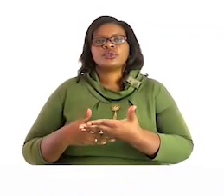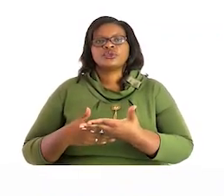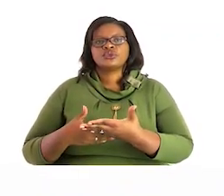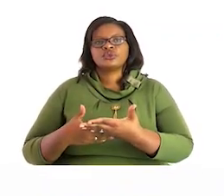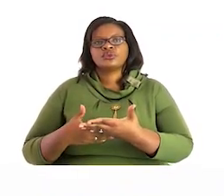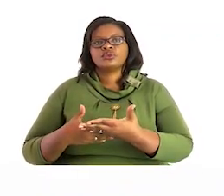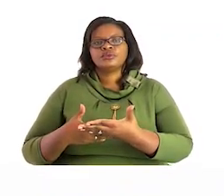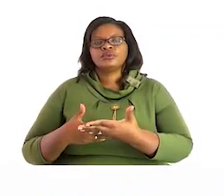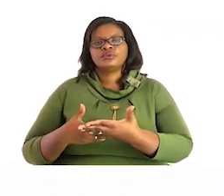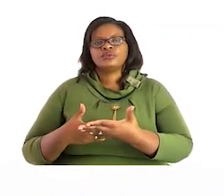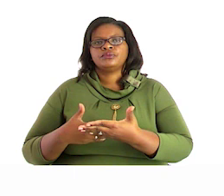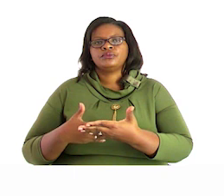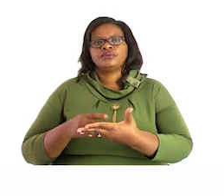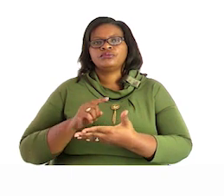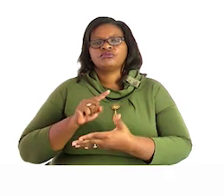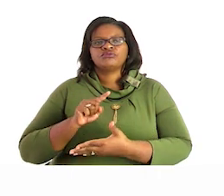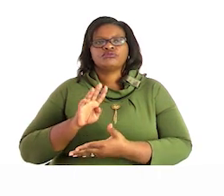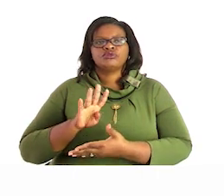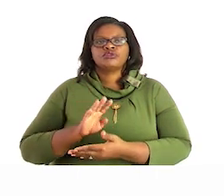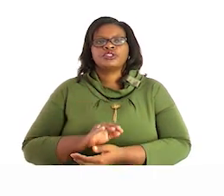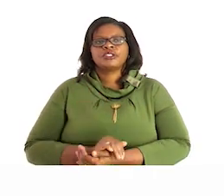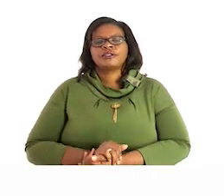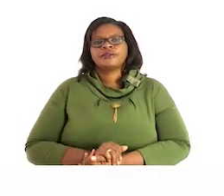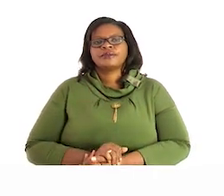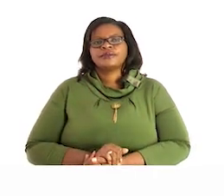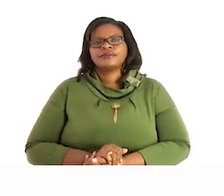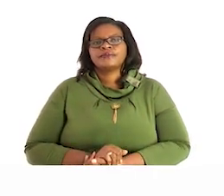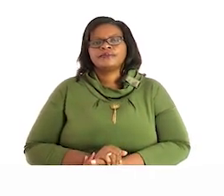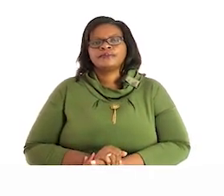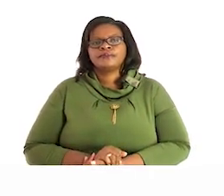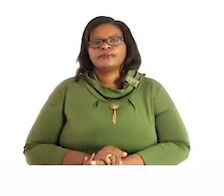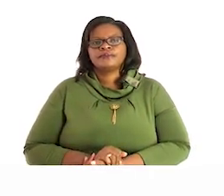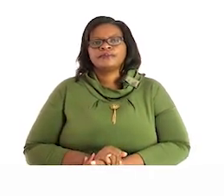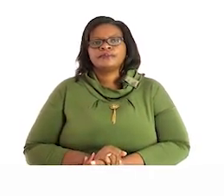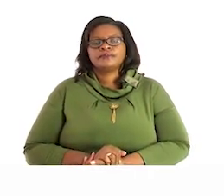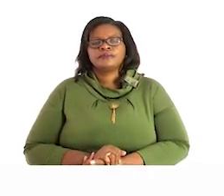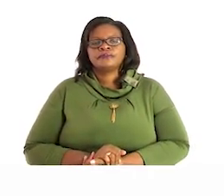page page 14